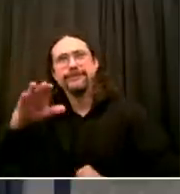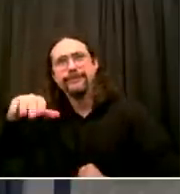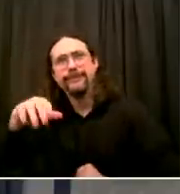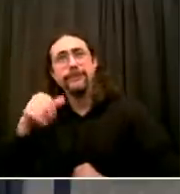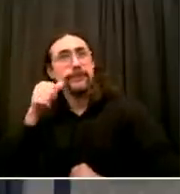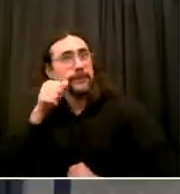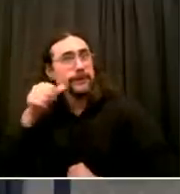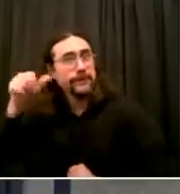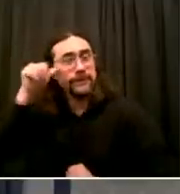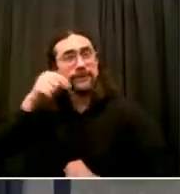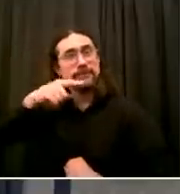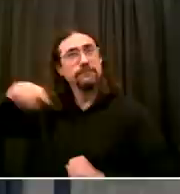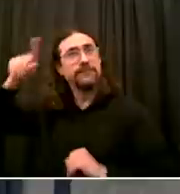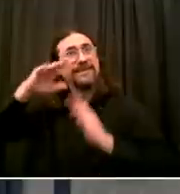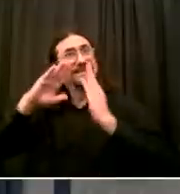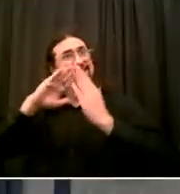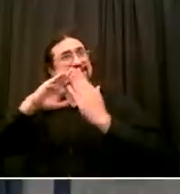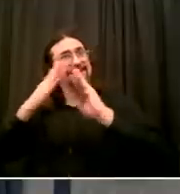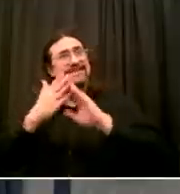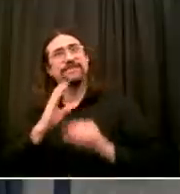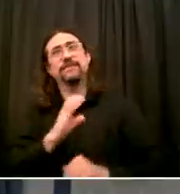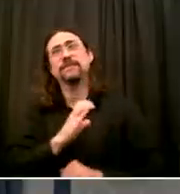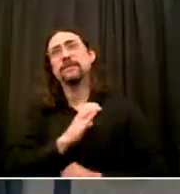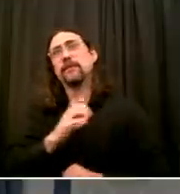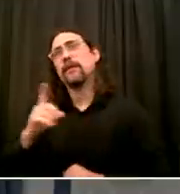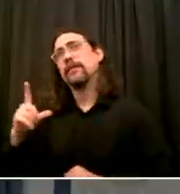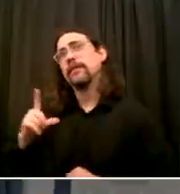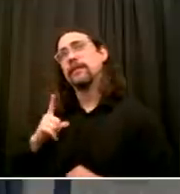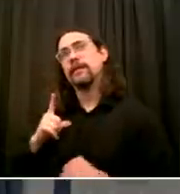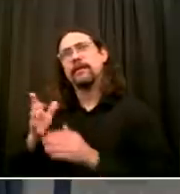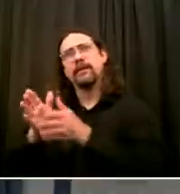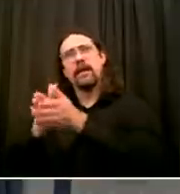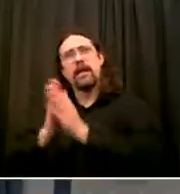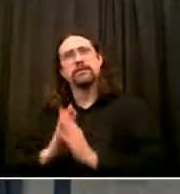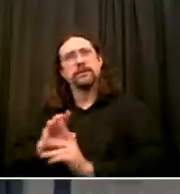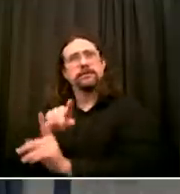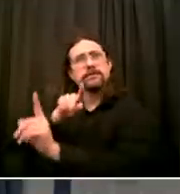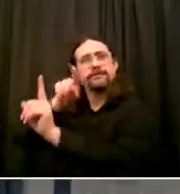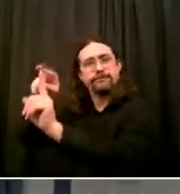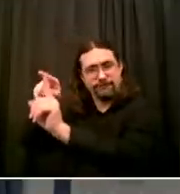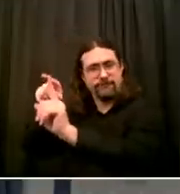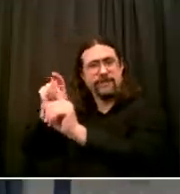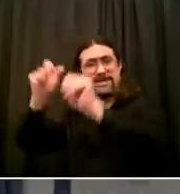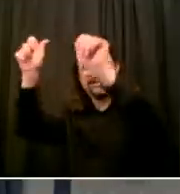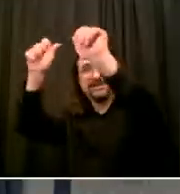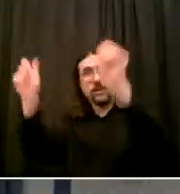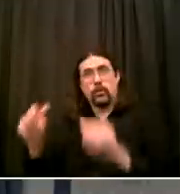Jefferson statue from the council chamber What are your thoughts on that?